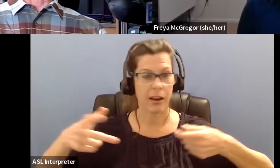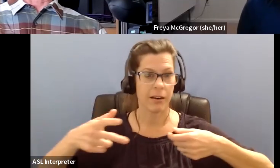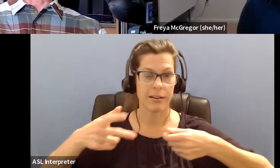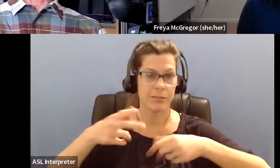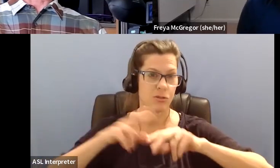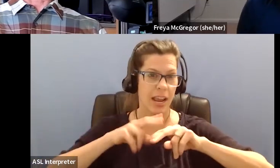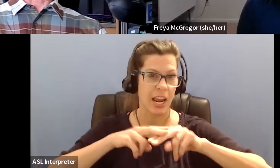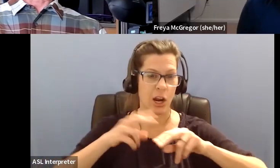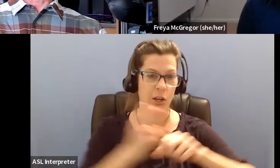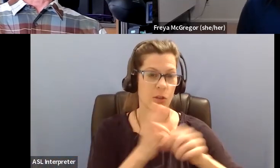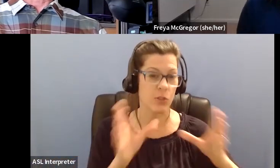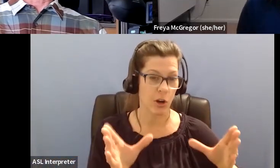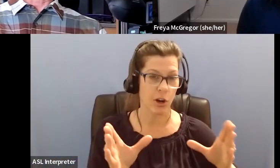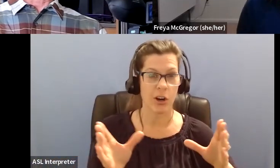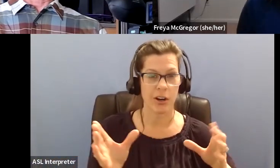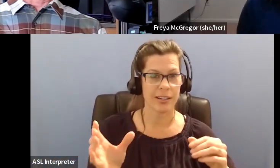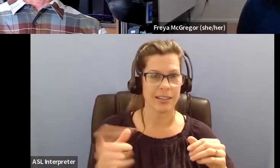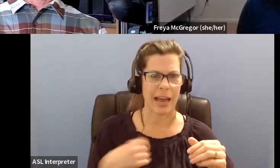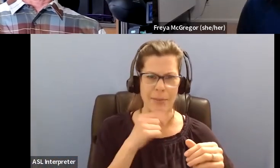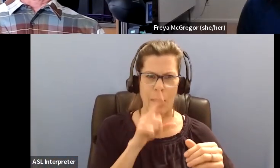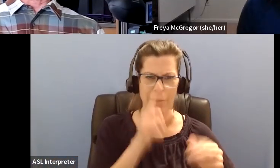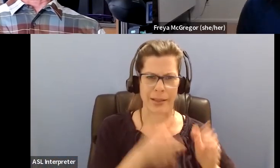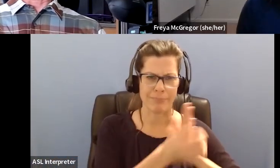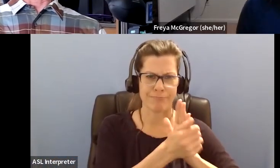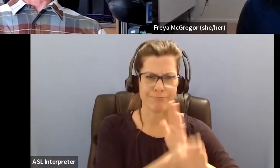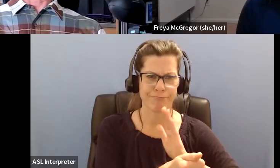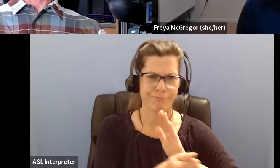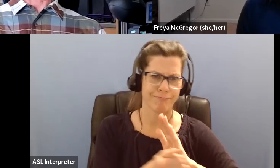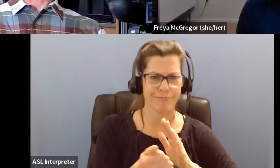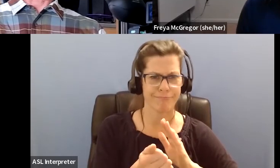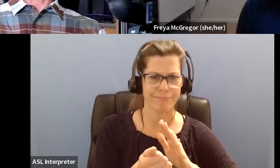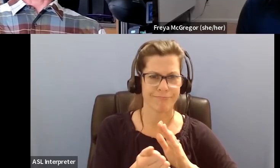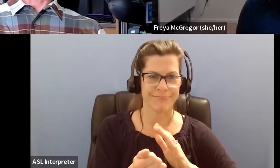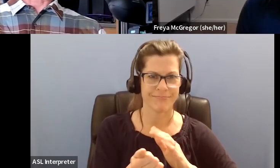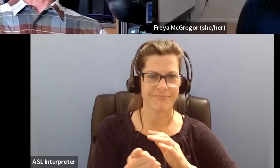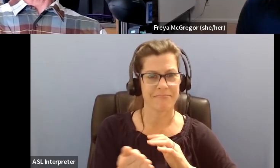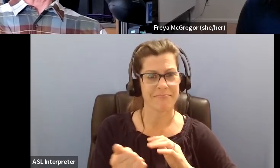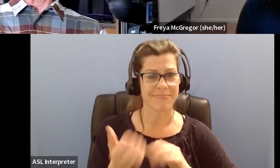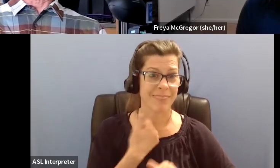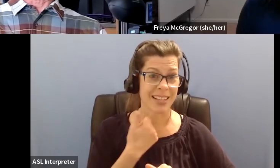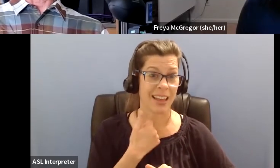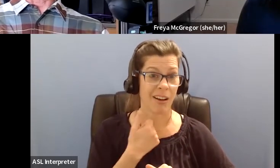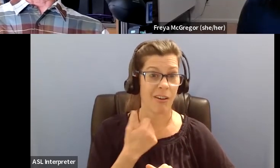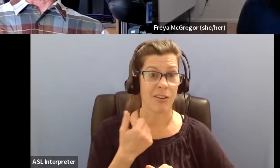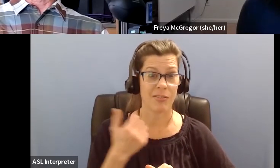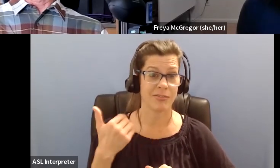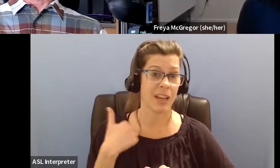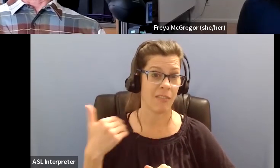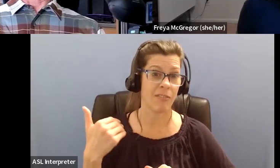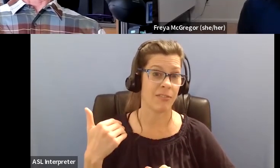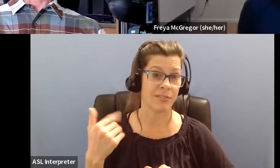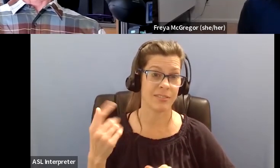so in terms of the language, um, you know, I, I, I've got a pretty thick. So for me, I'm okay.